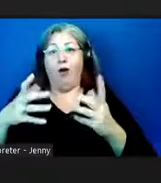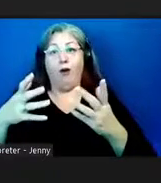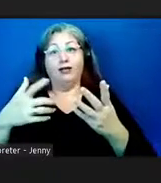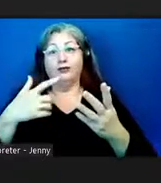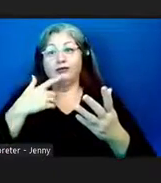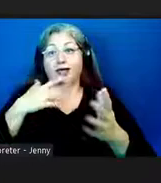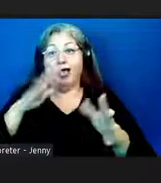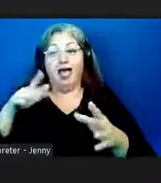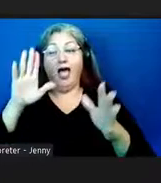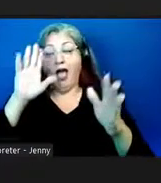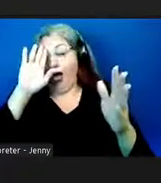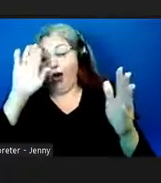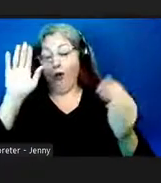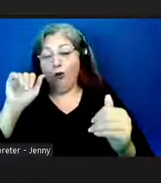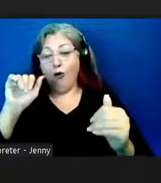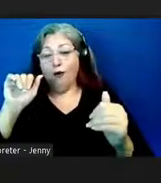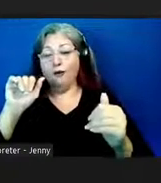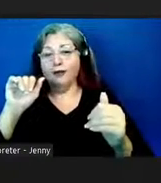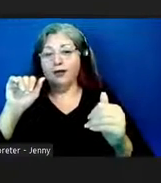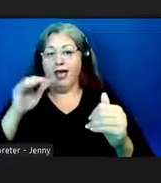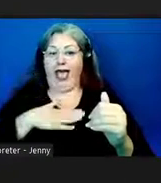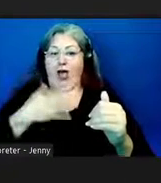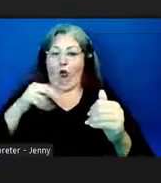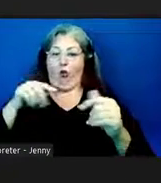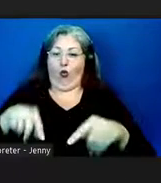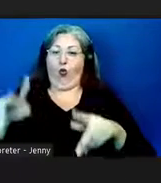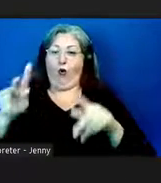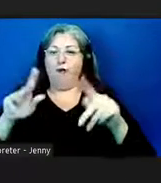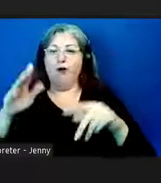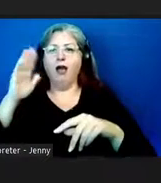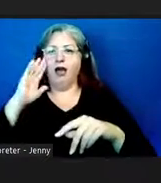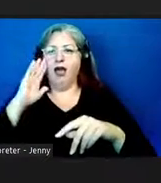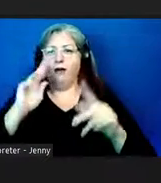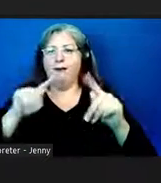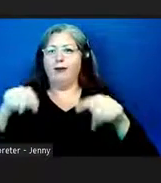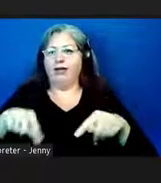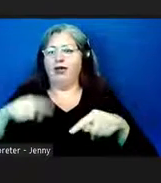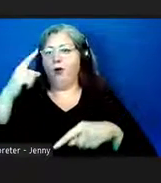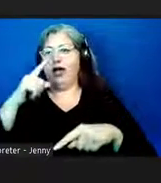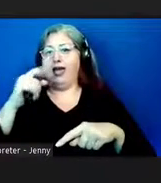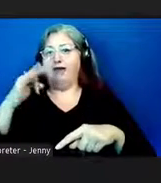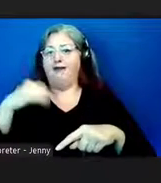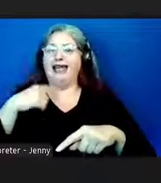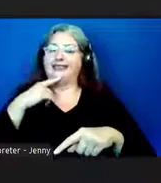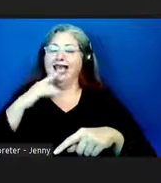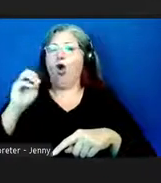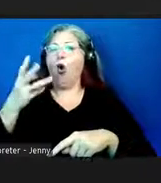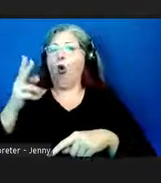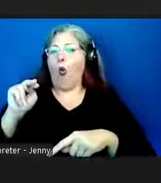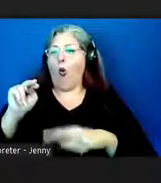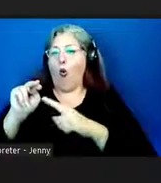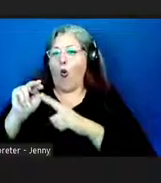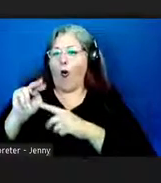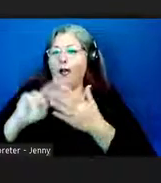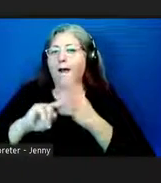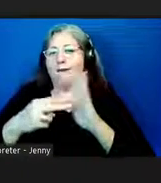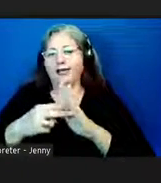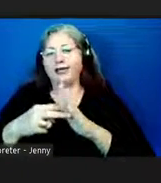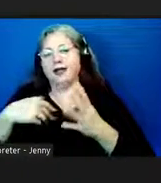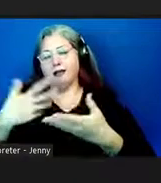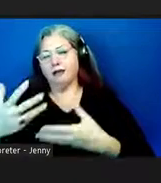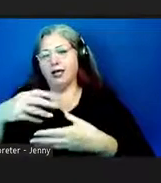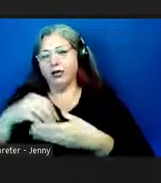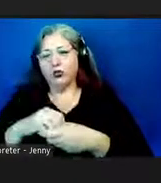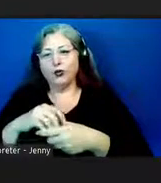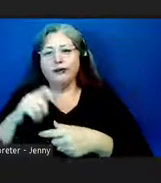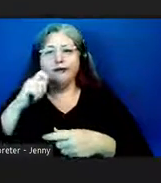i hope uh our own people and i know our own people here in hawaii when i say our own people of course i would say our